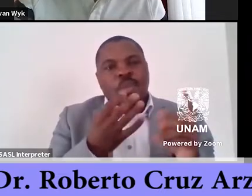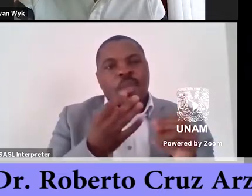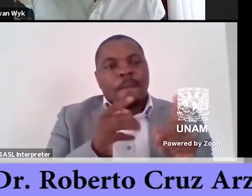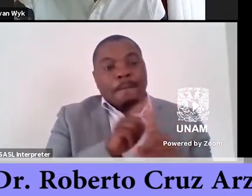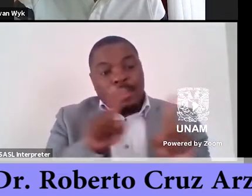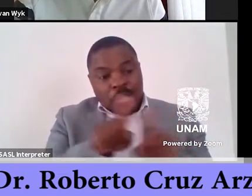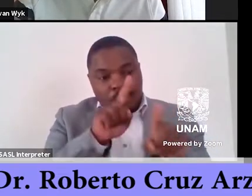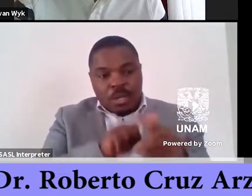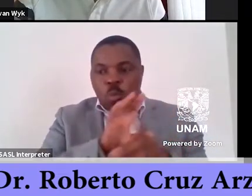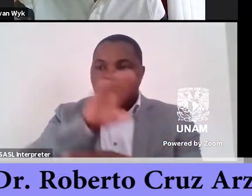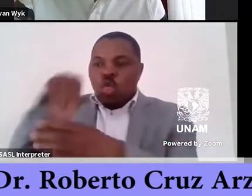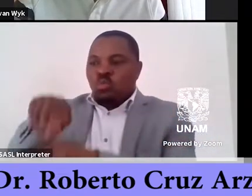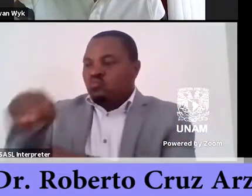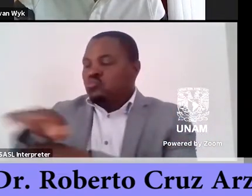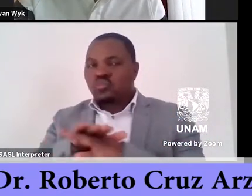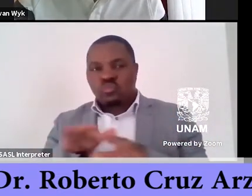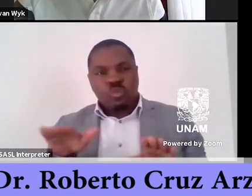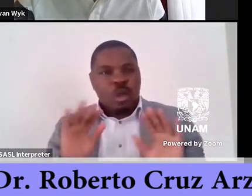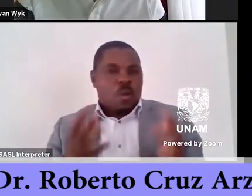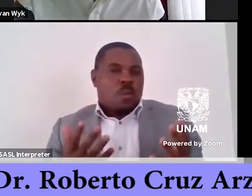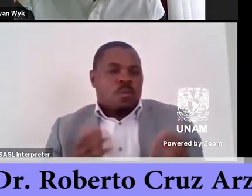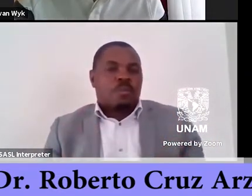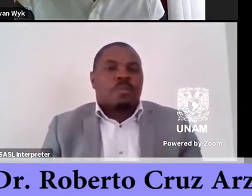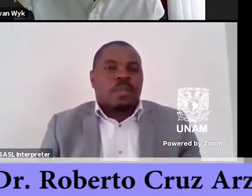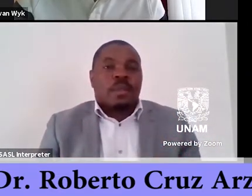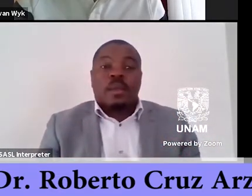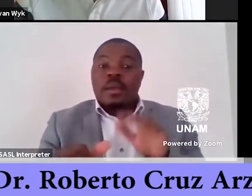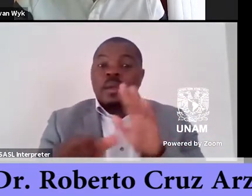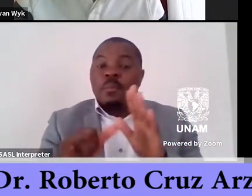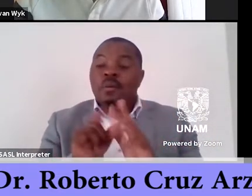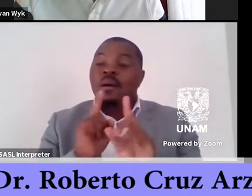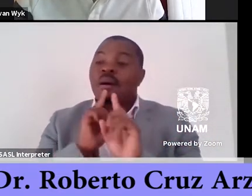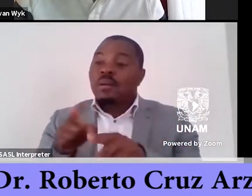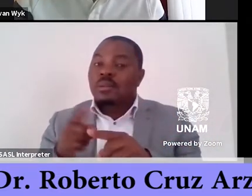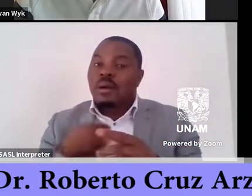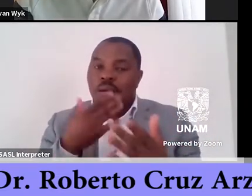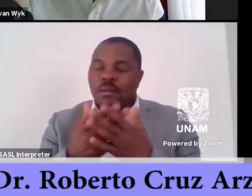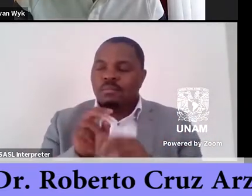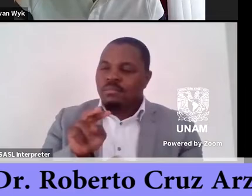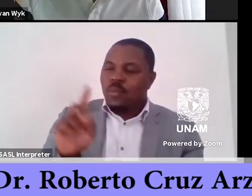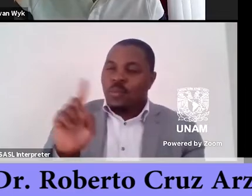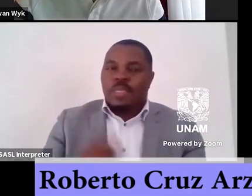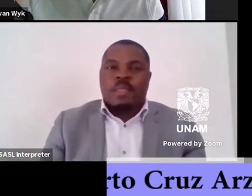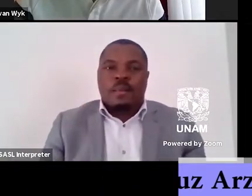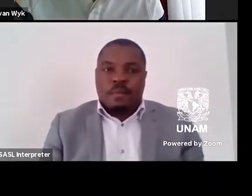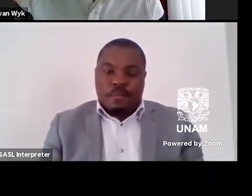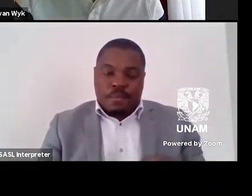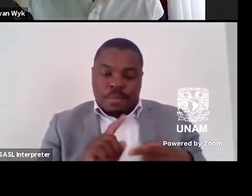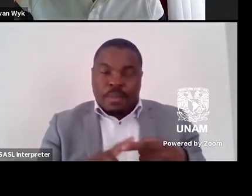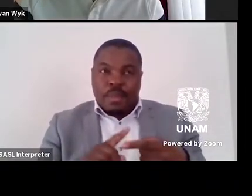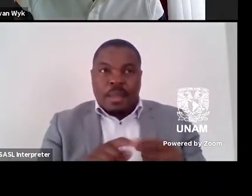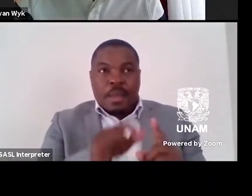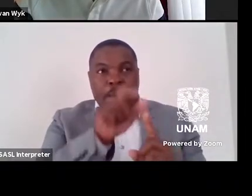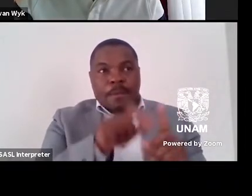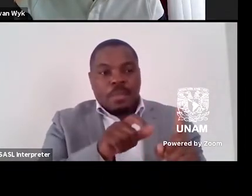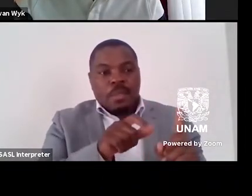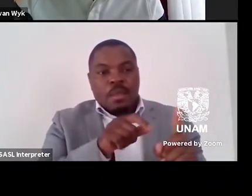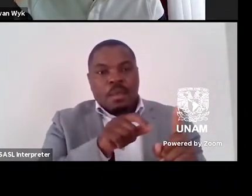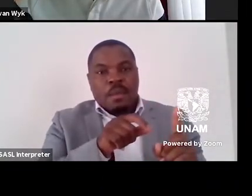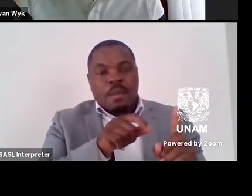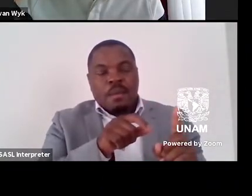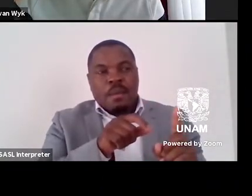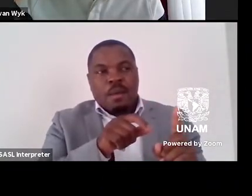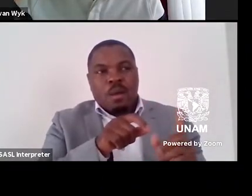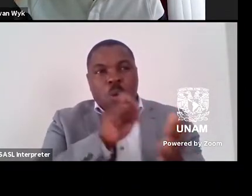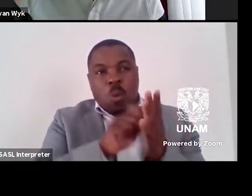spectacle. One of the most important answers, as far as I can see, was put forward by author Cristina Rivera Garza